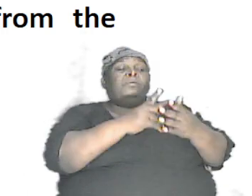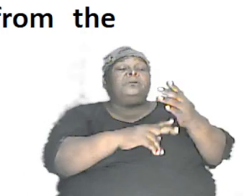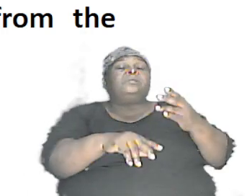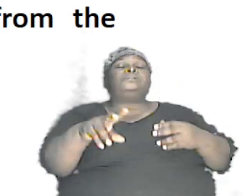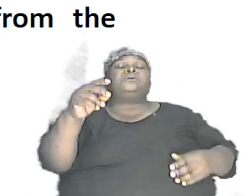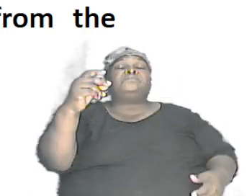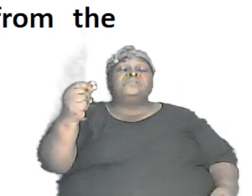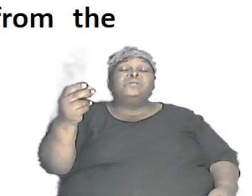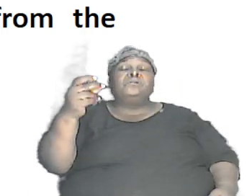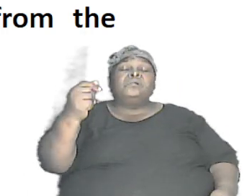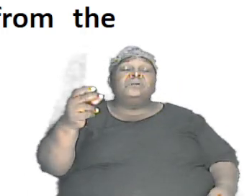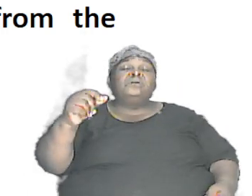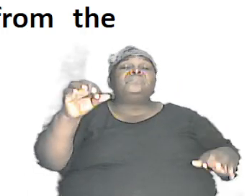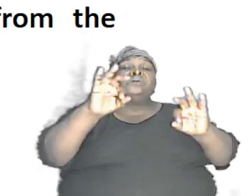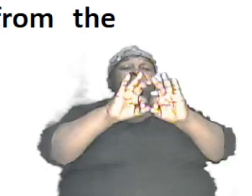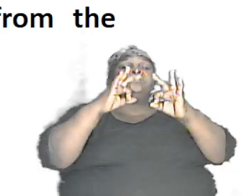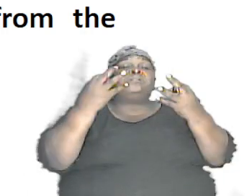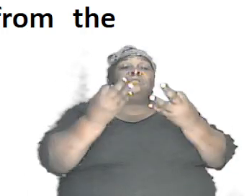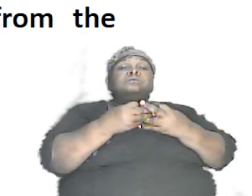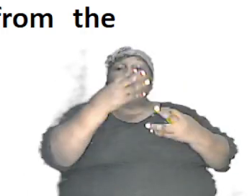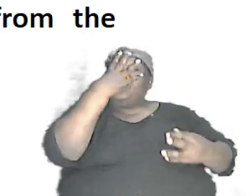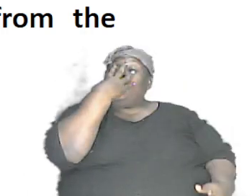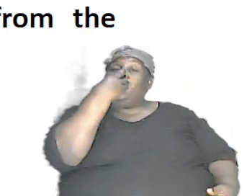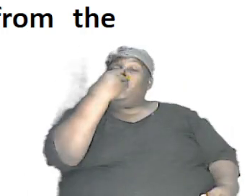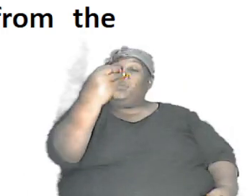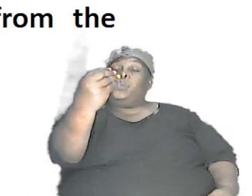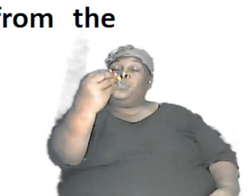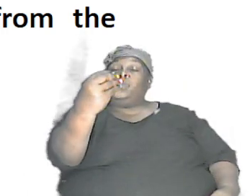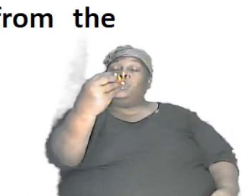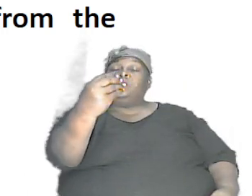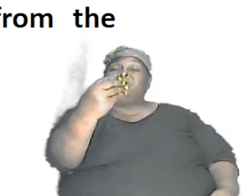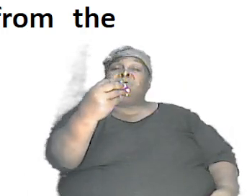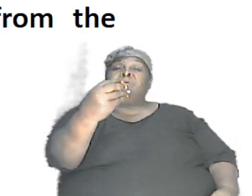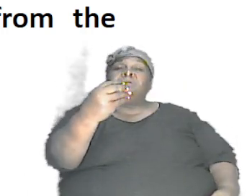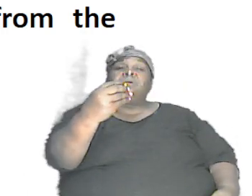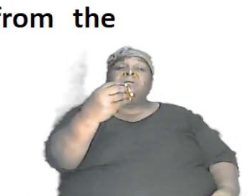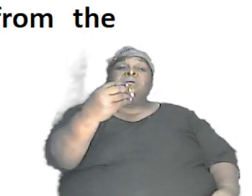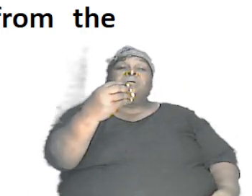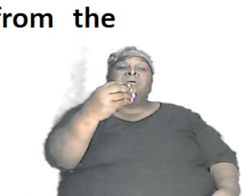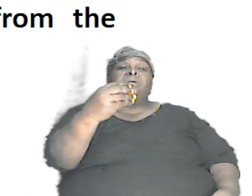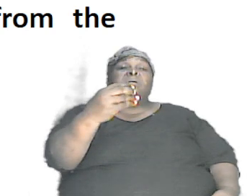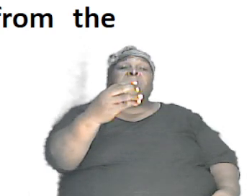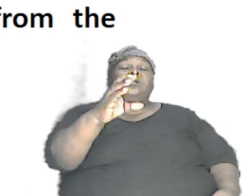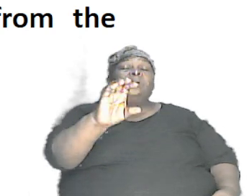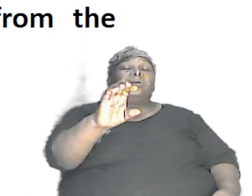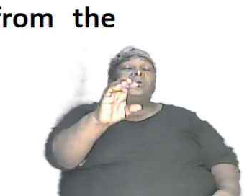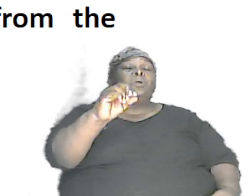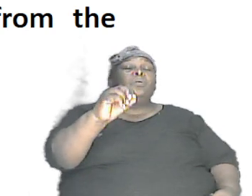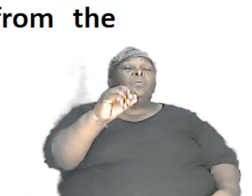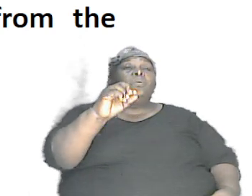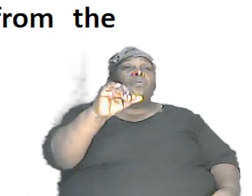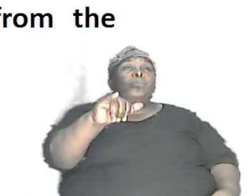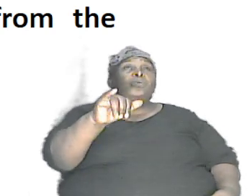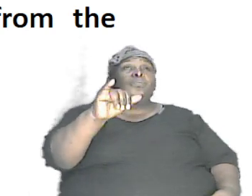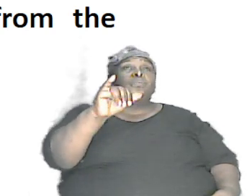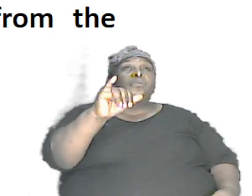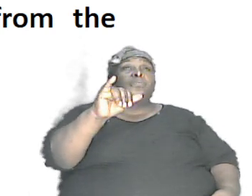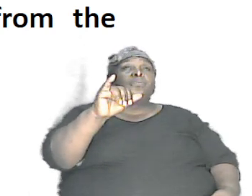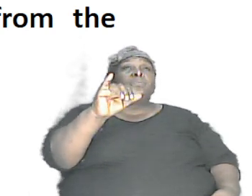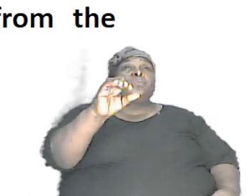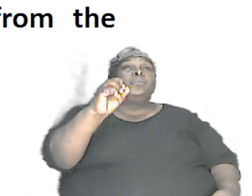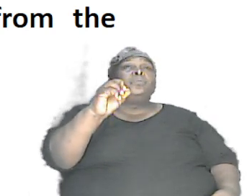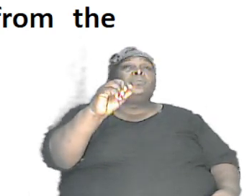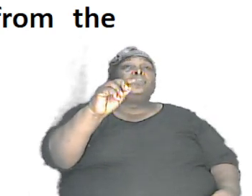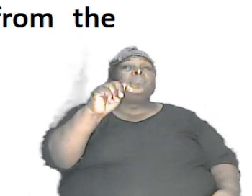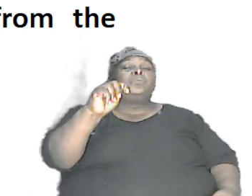the dog family wolf and coyote and you know the dingo all of those things